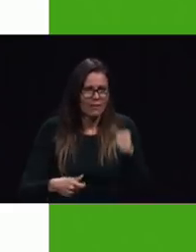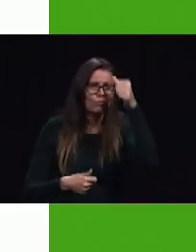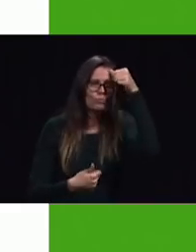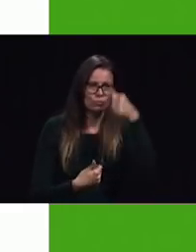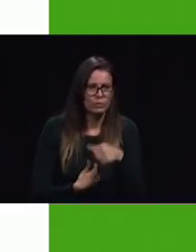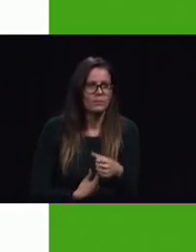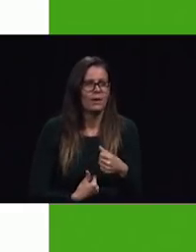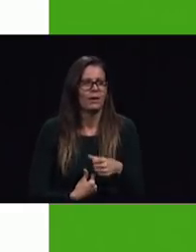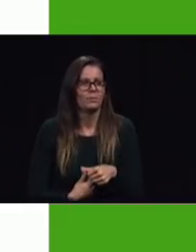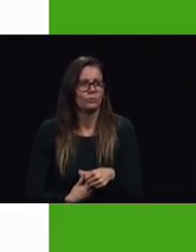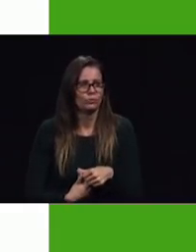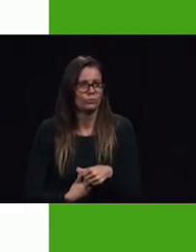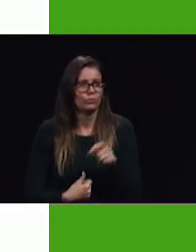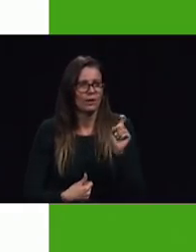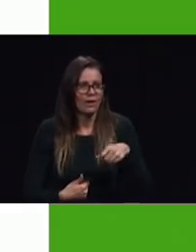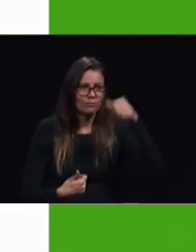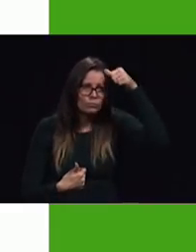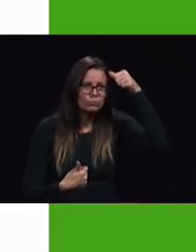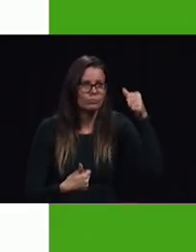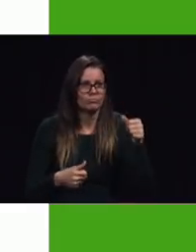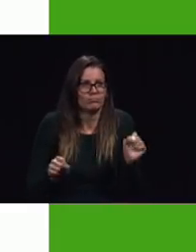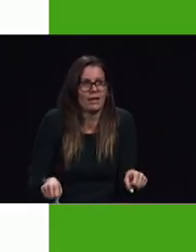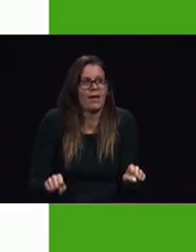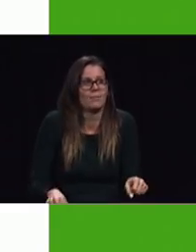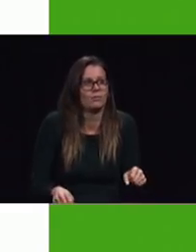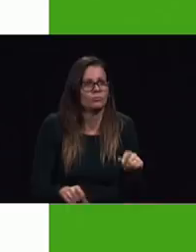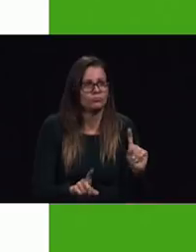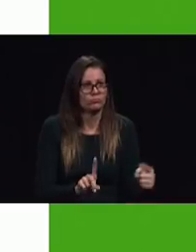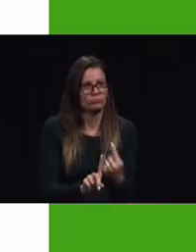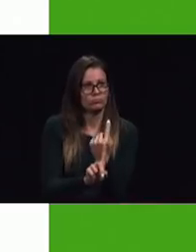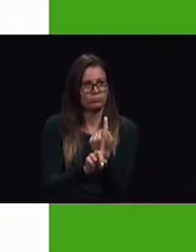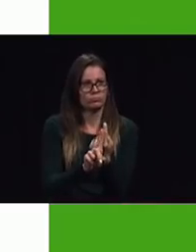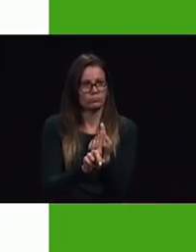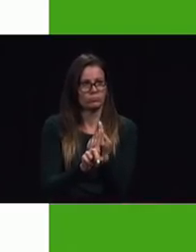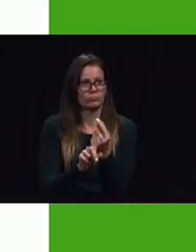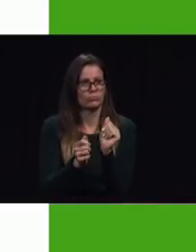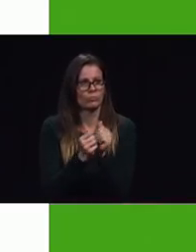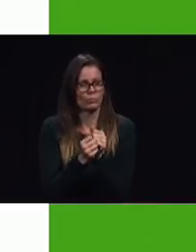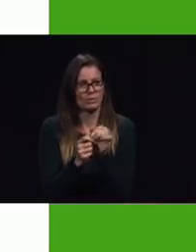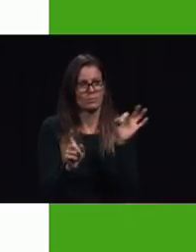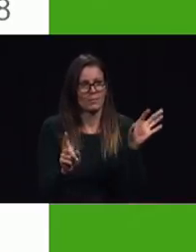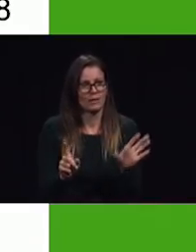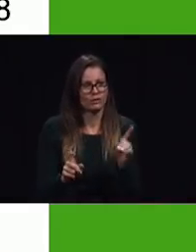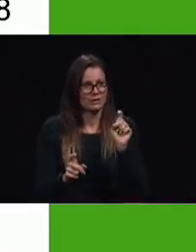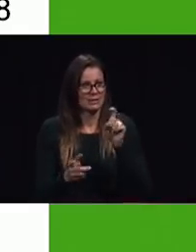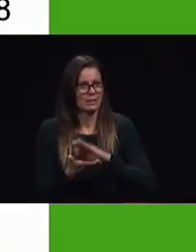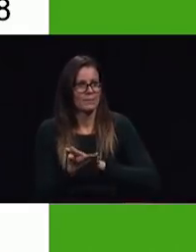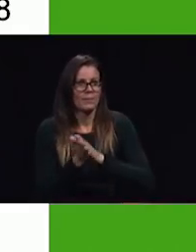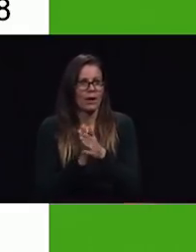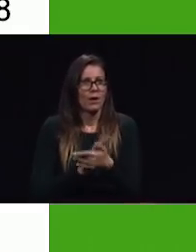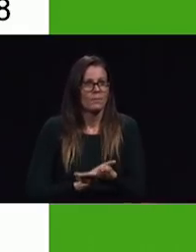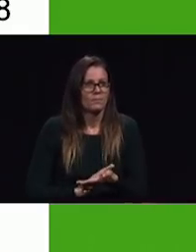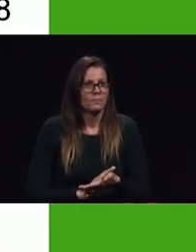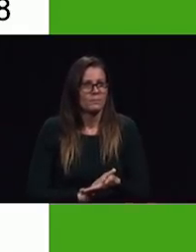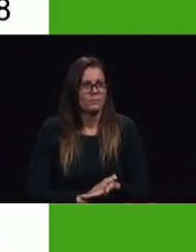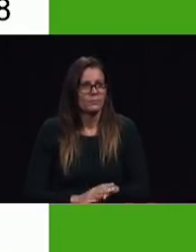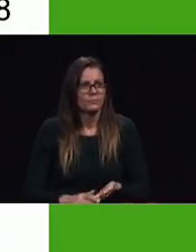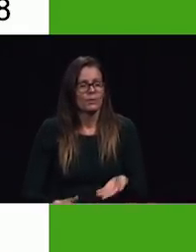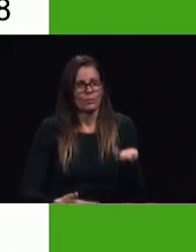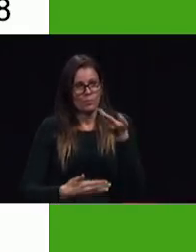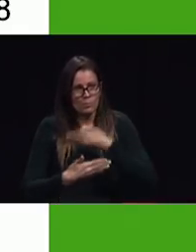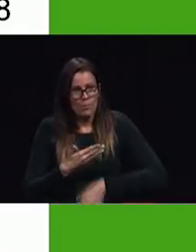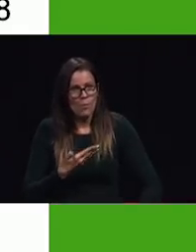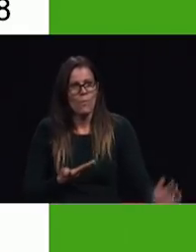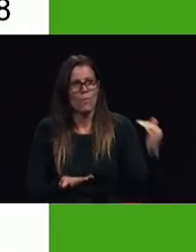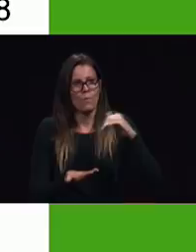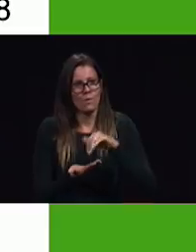anew and baptized anew they need to be born again another quote it weakens those who know the truth